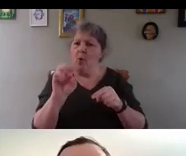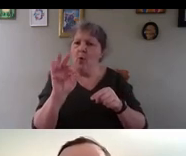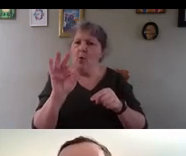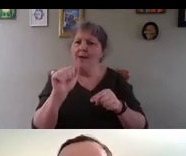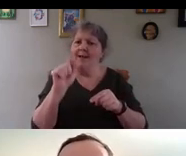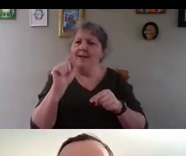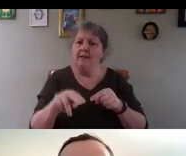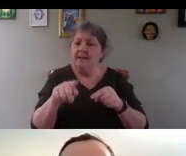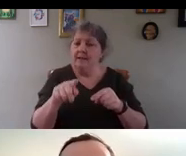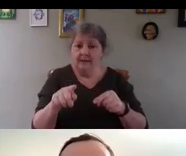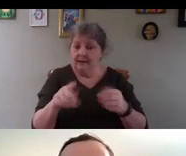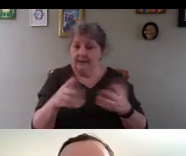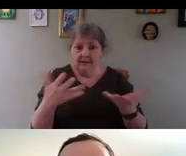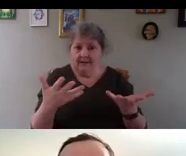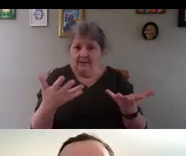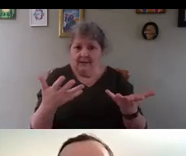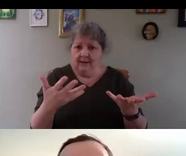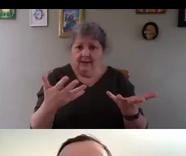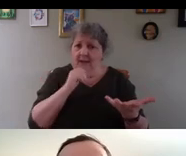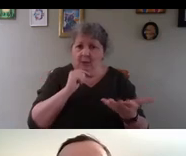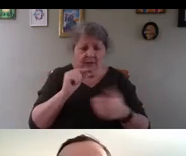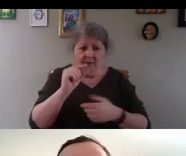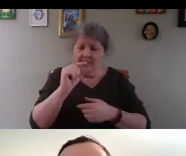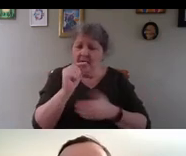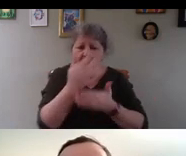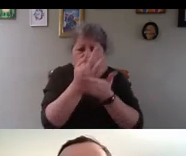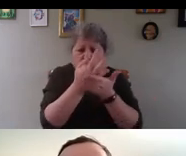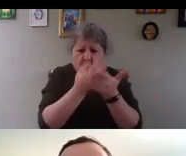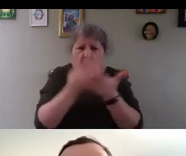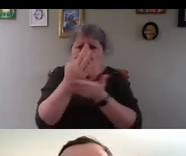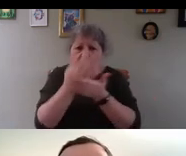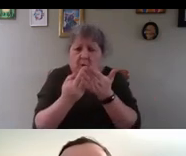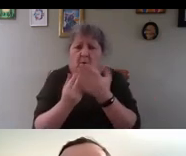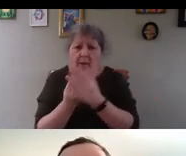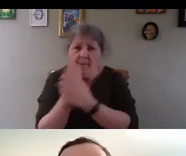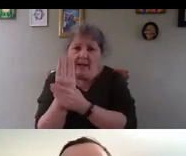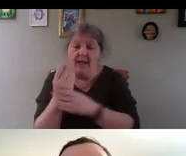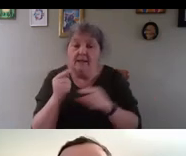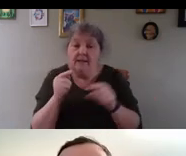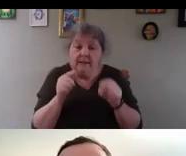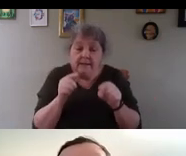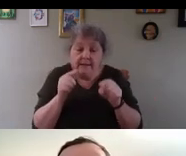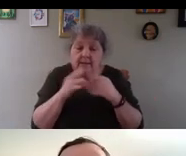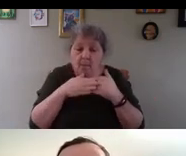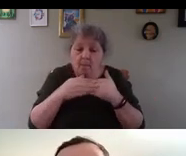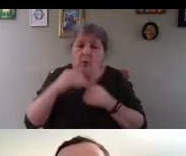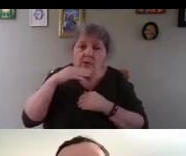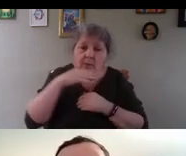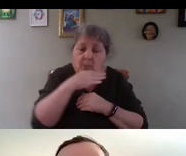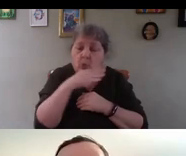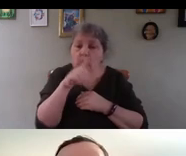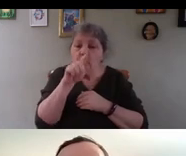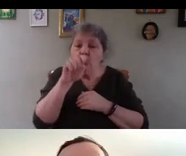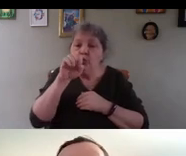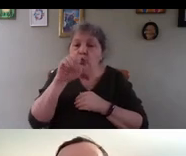of many, many plants and seedlings. So, it's the most important tool, piece of